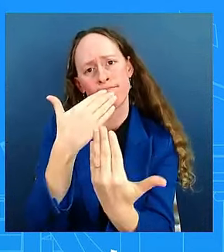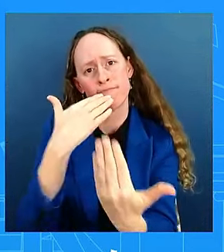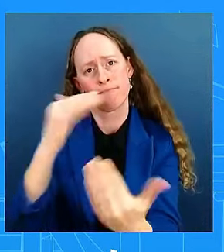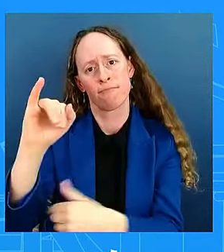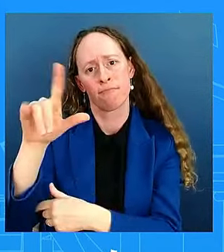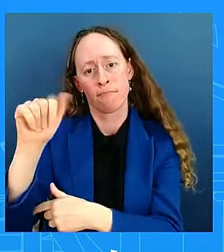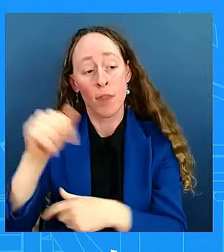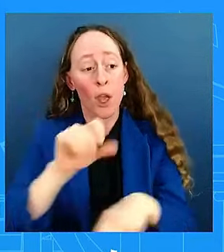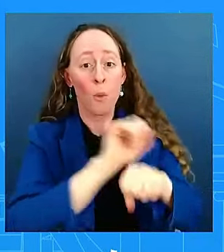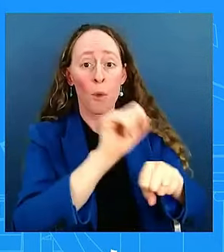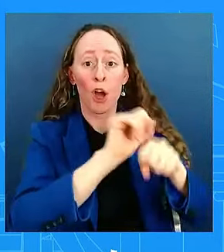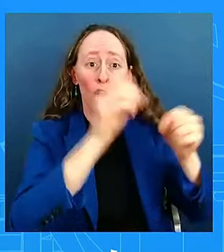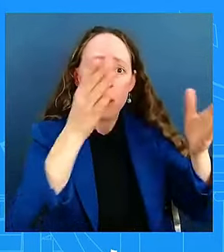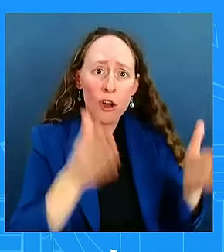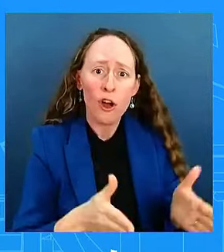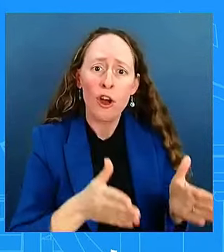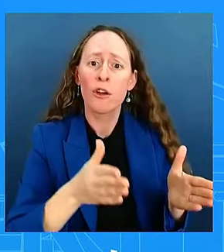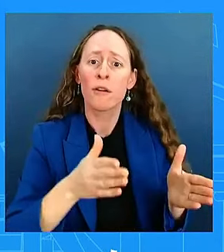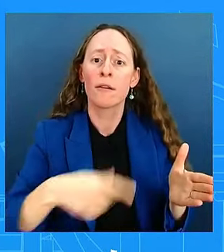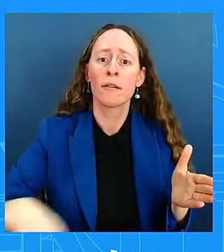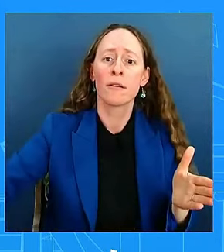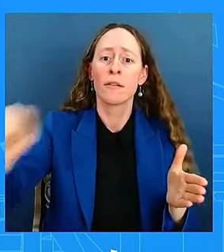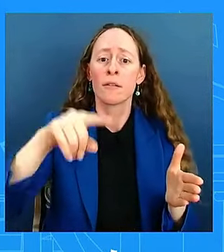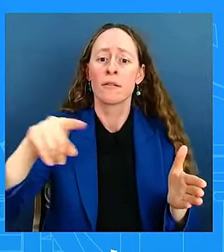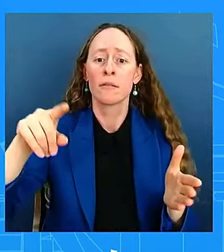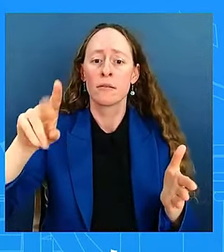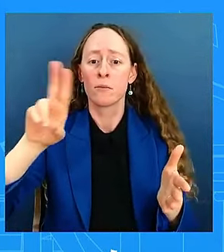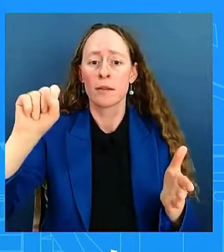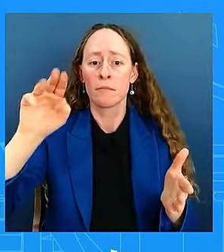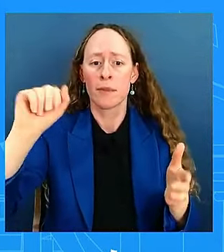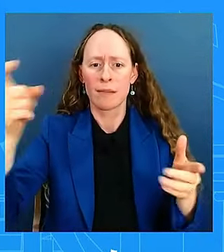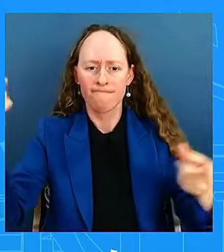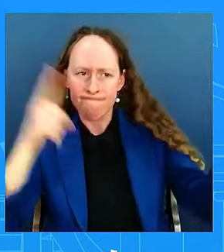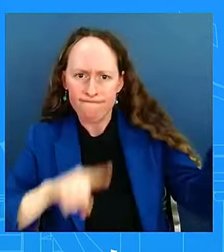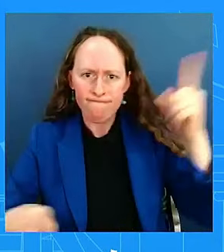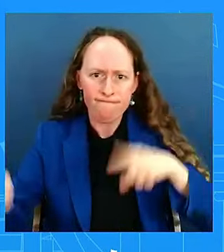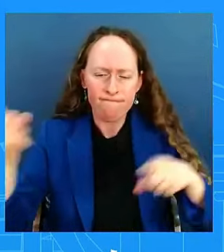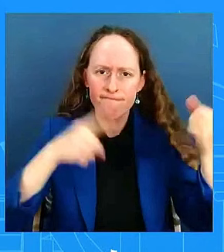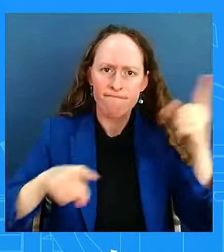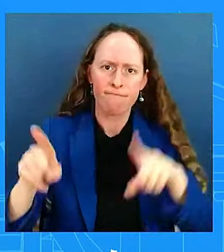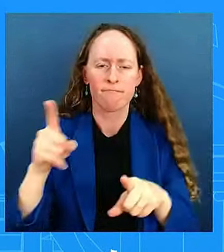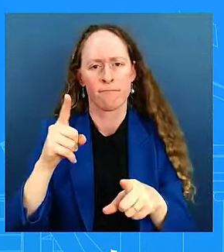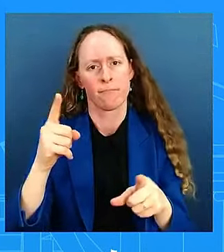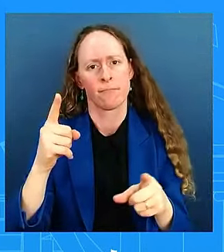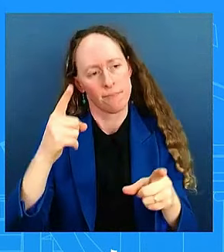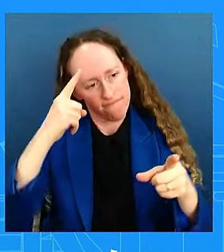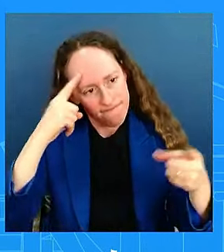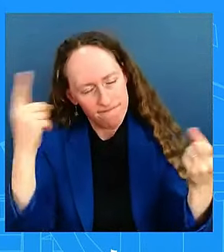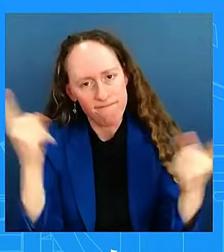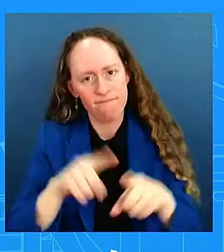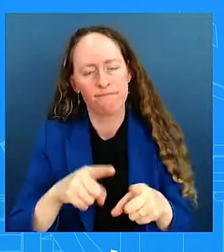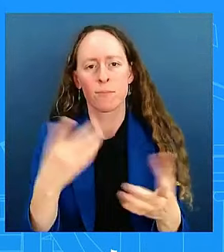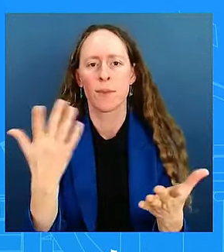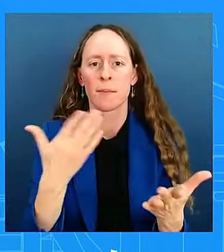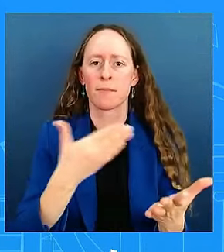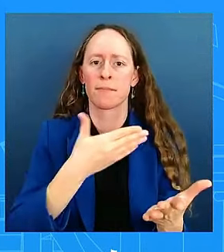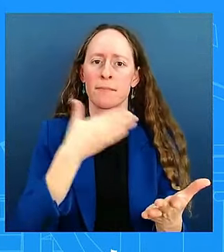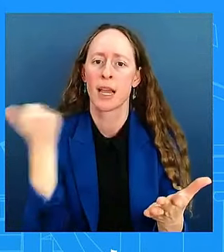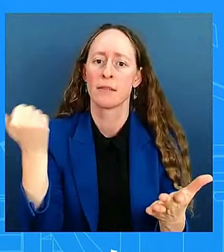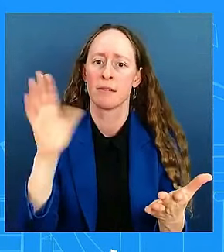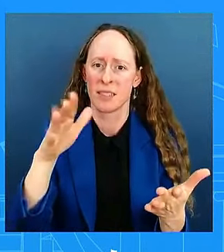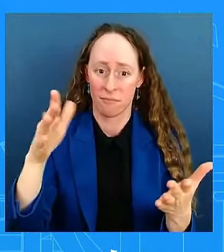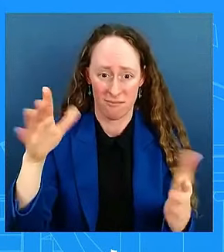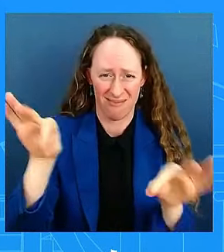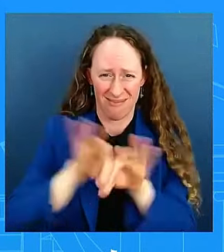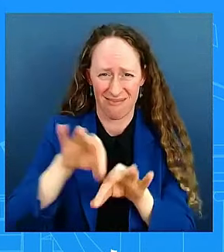a time when the nation has experienced such terrible devastation from Hurricane Helena. It was truly a service to the